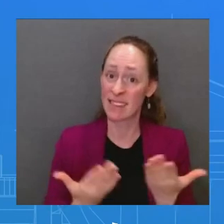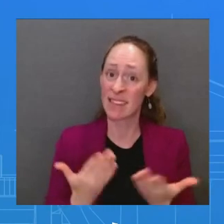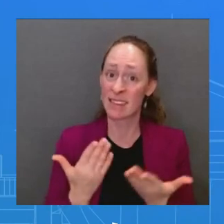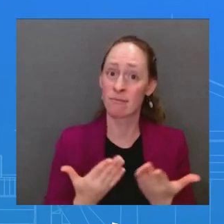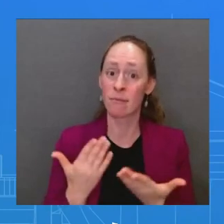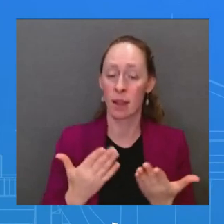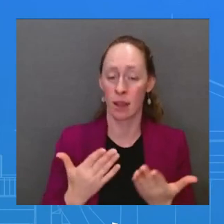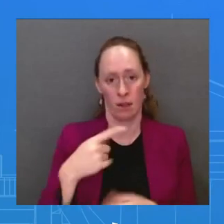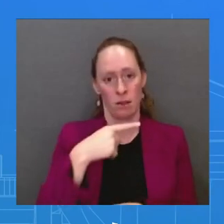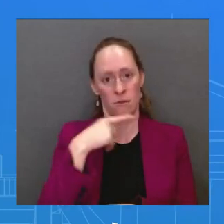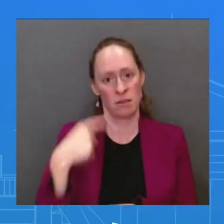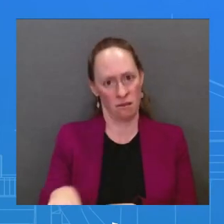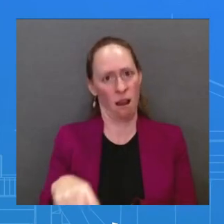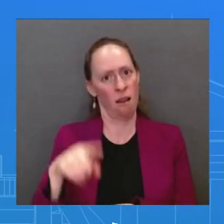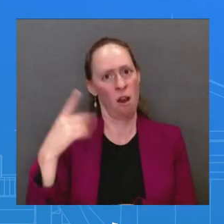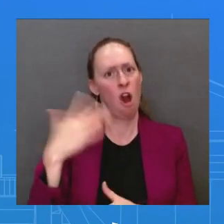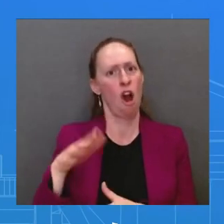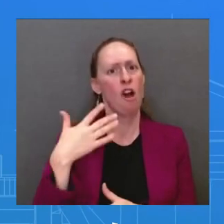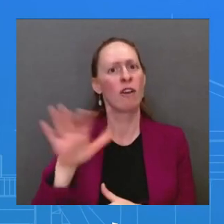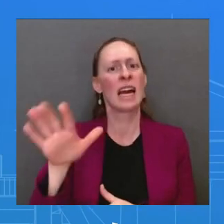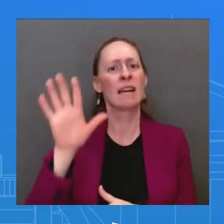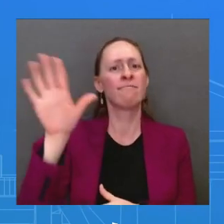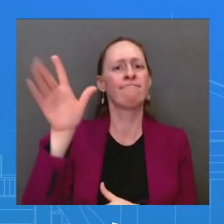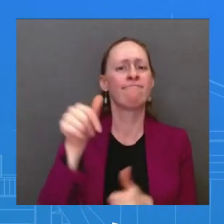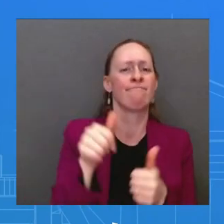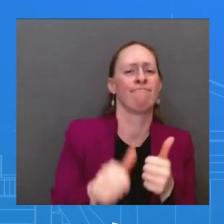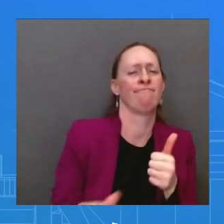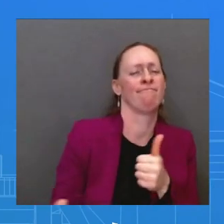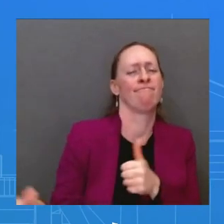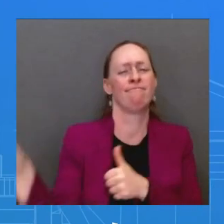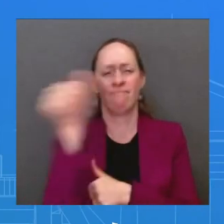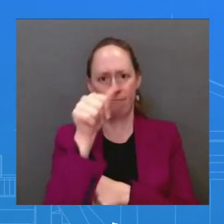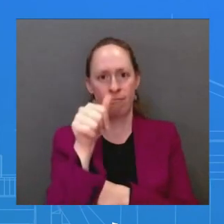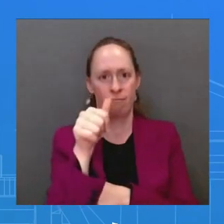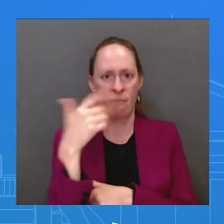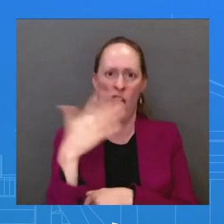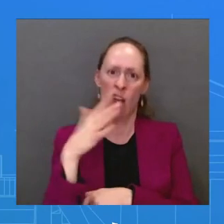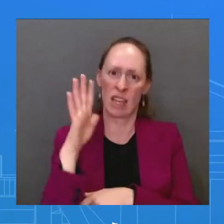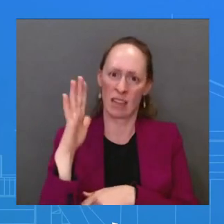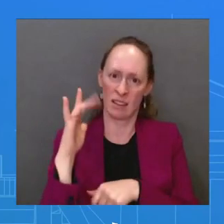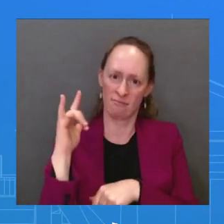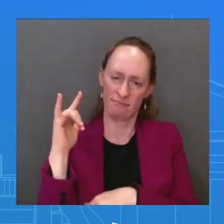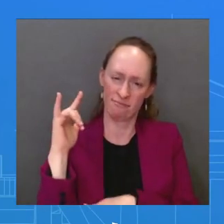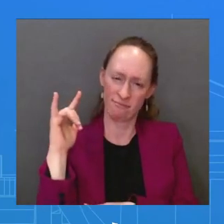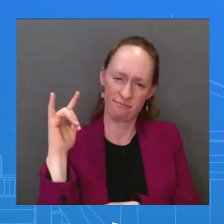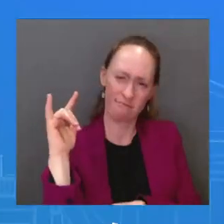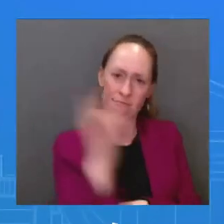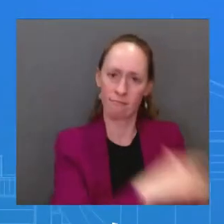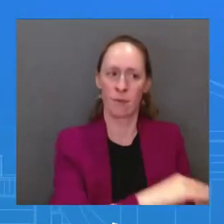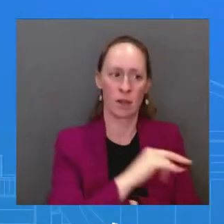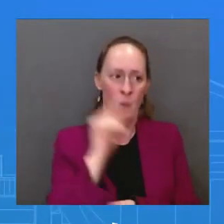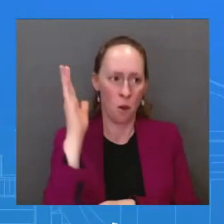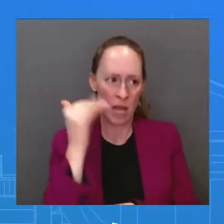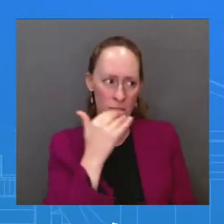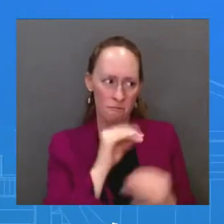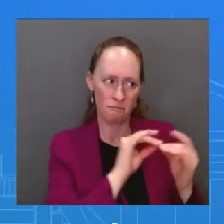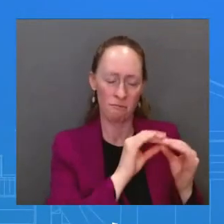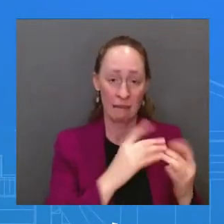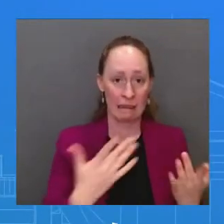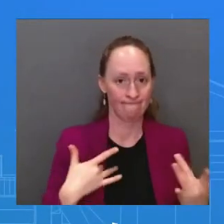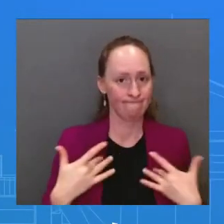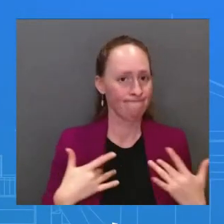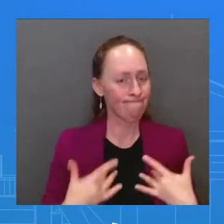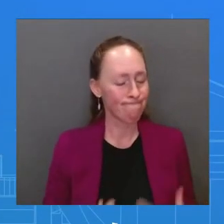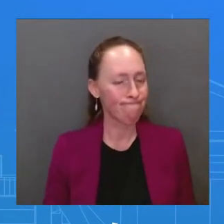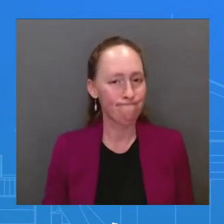establishment, actually got on a plane and flew to Pyongyang to try to push this forward. Yeah. Jake, just wanted to talk to about Q20 for a second,